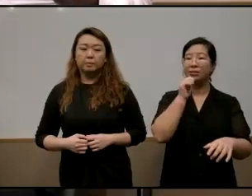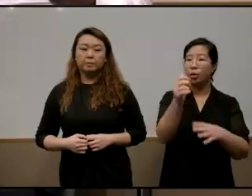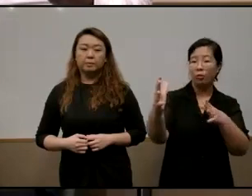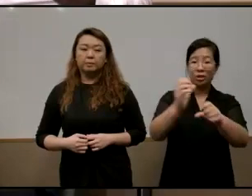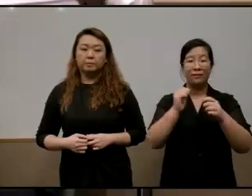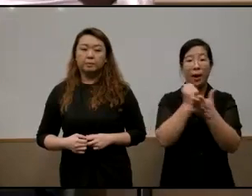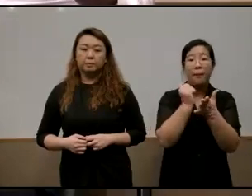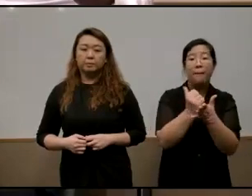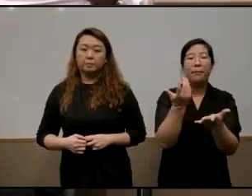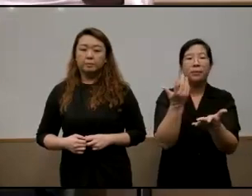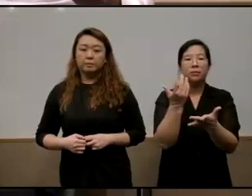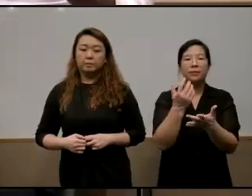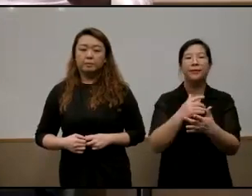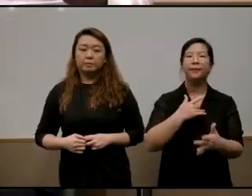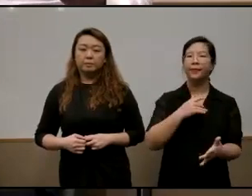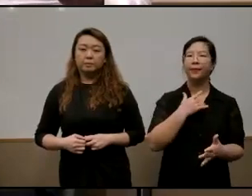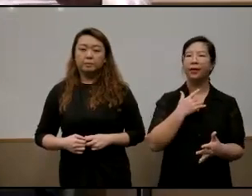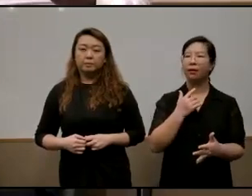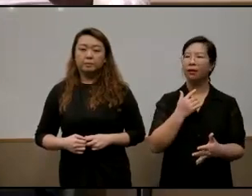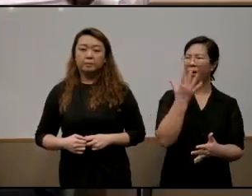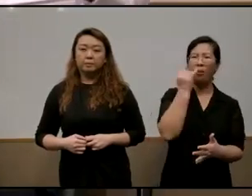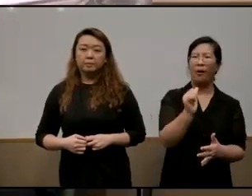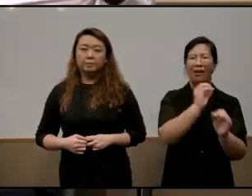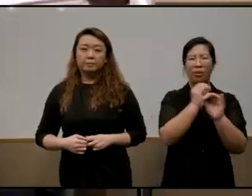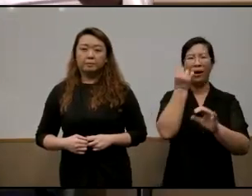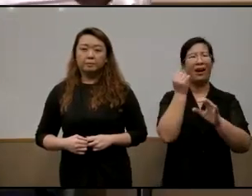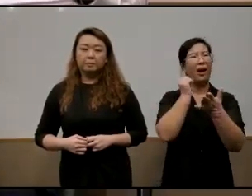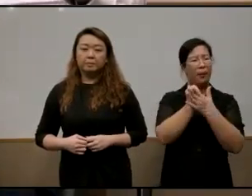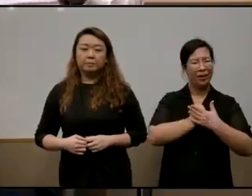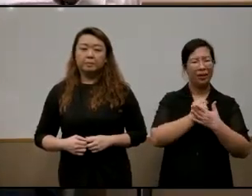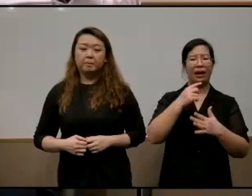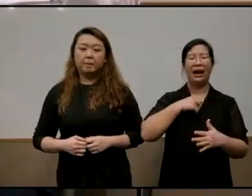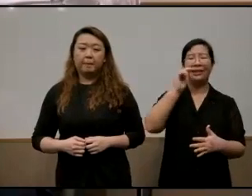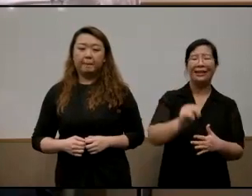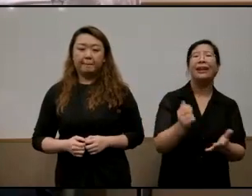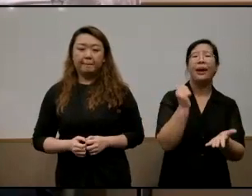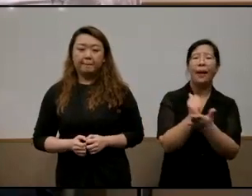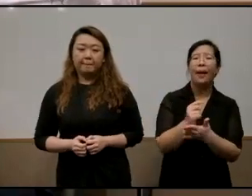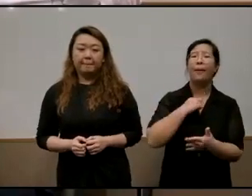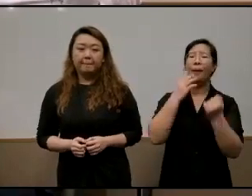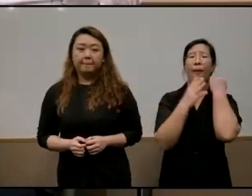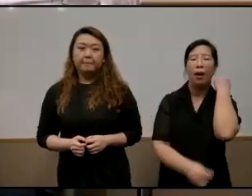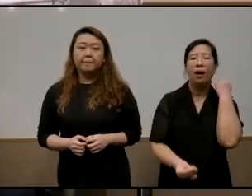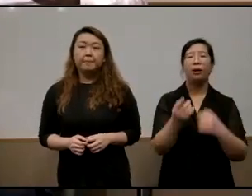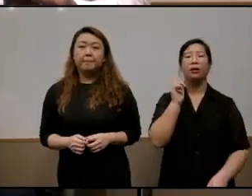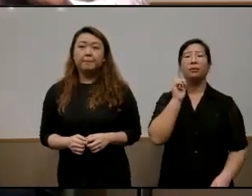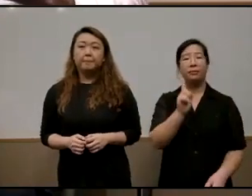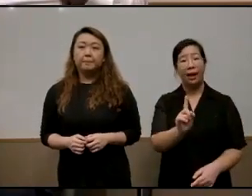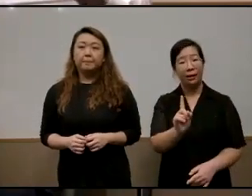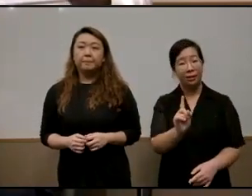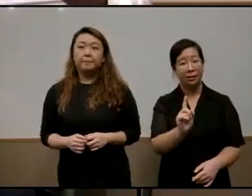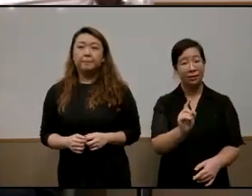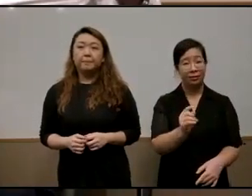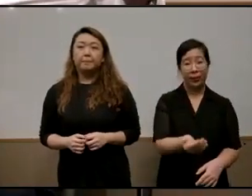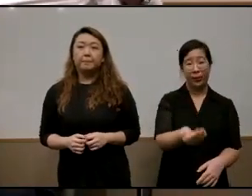uh you know why nobody is helping me i'm i'm so poor i need help all right uh but uh in those